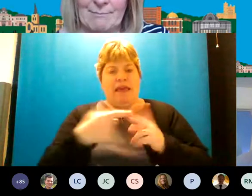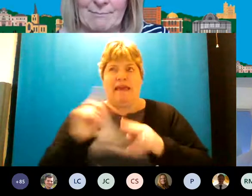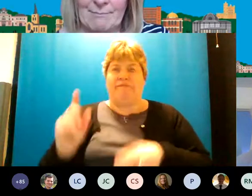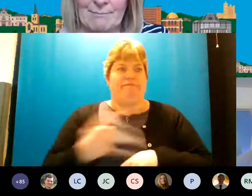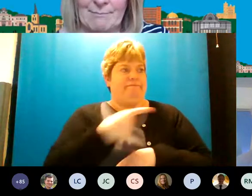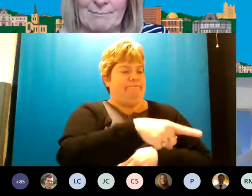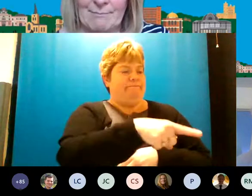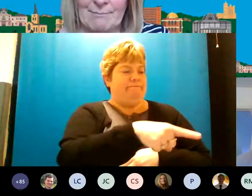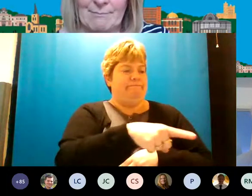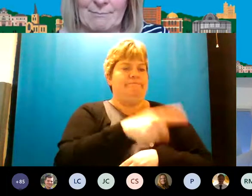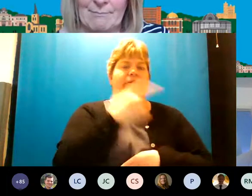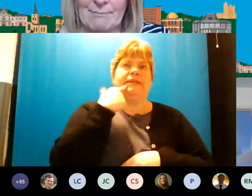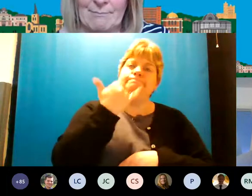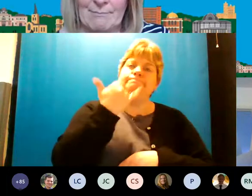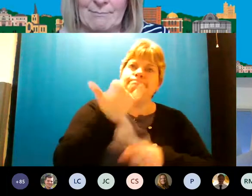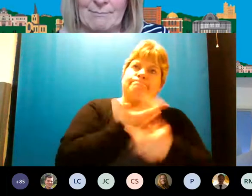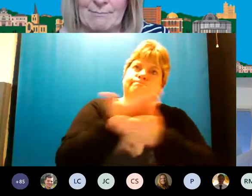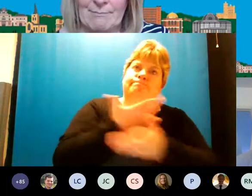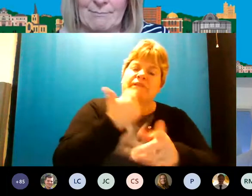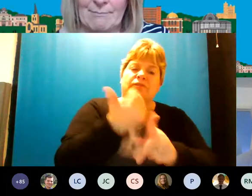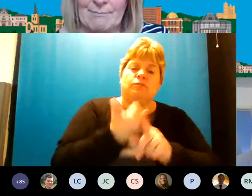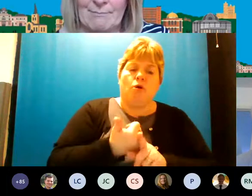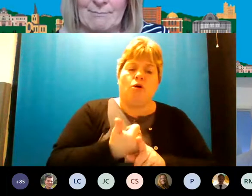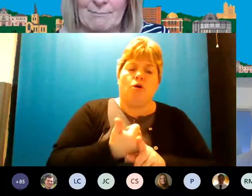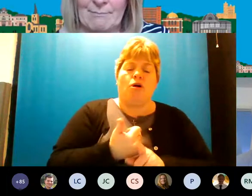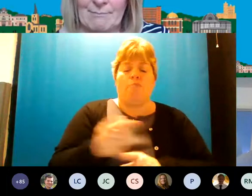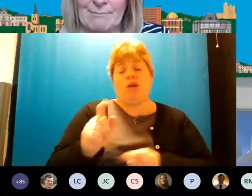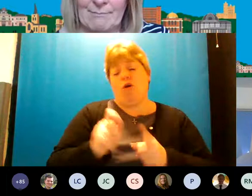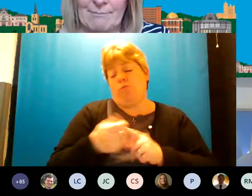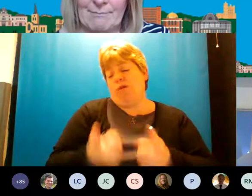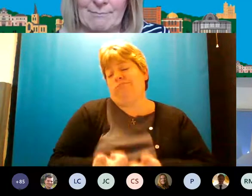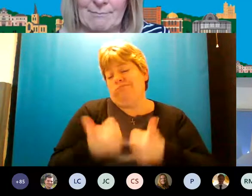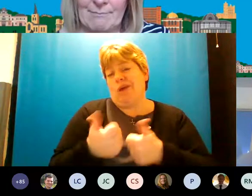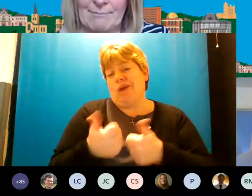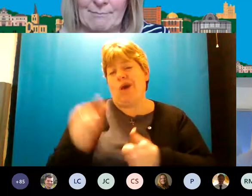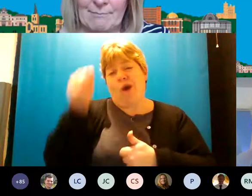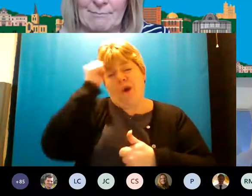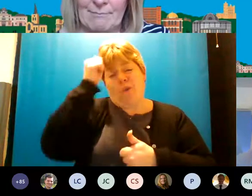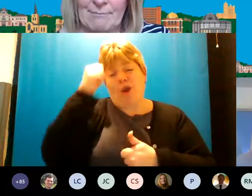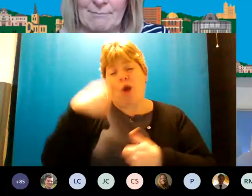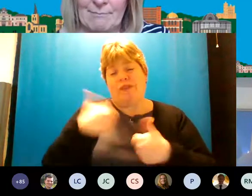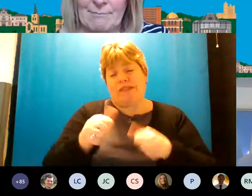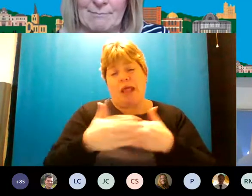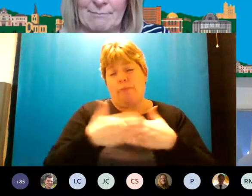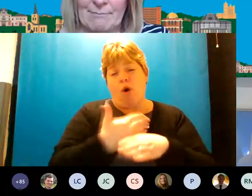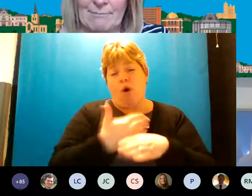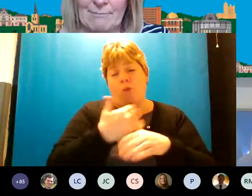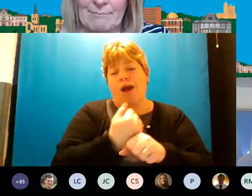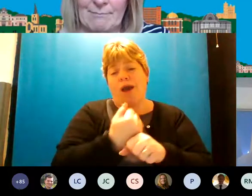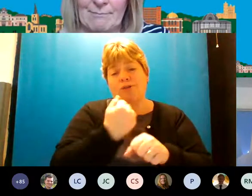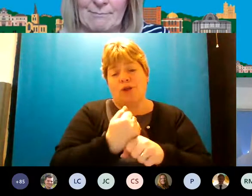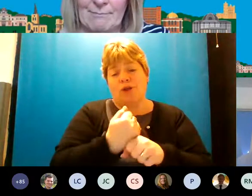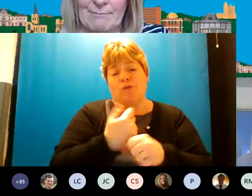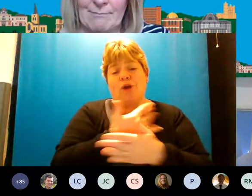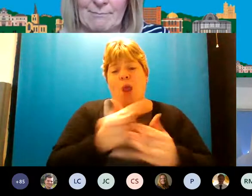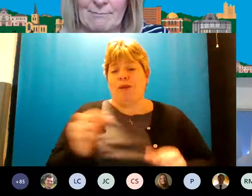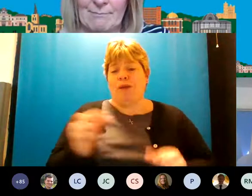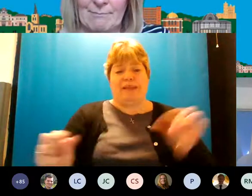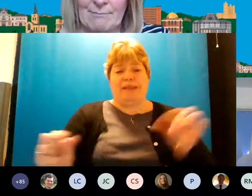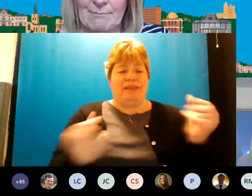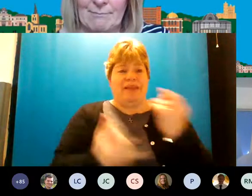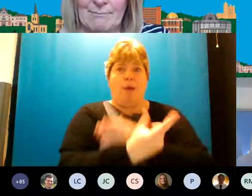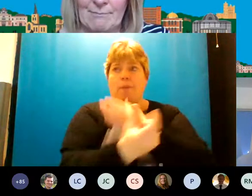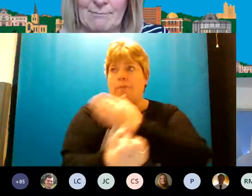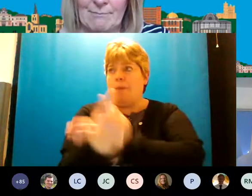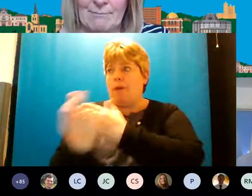straight away they can have some of that support but i think your point's well made we know that we've got work to do and we've got lots of bits of things popping up and we